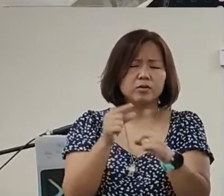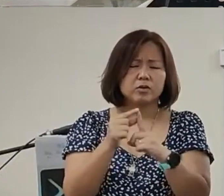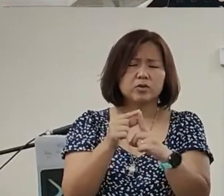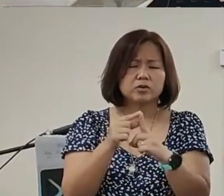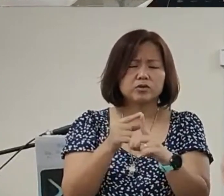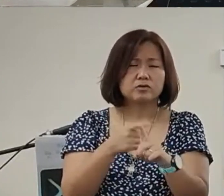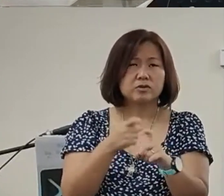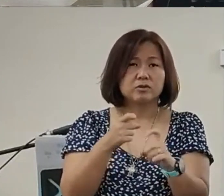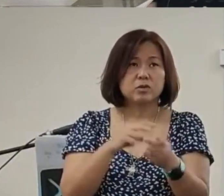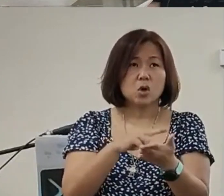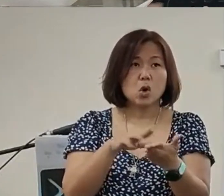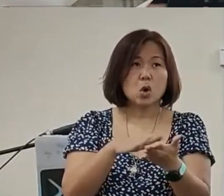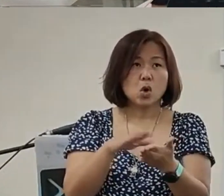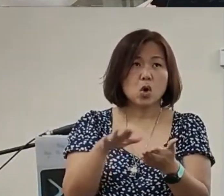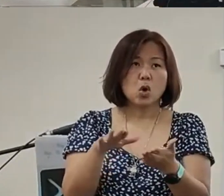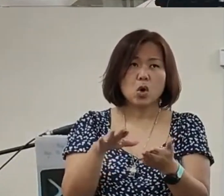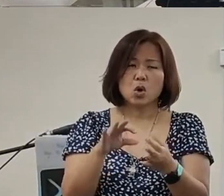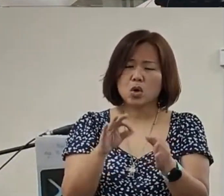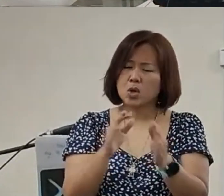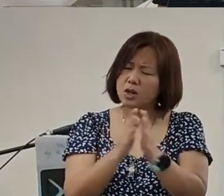powerful some of you have done it before